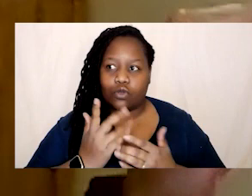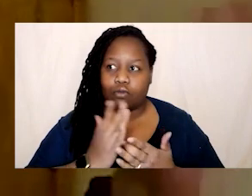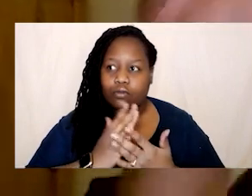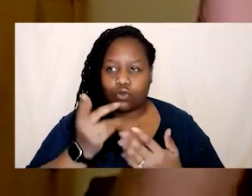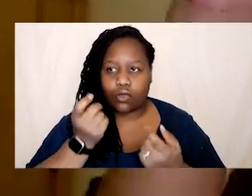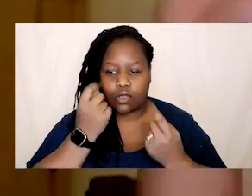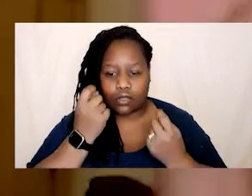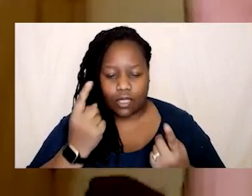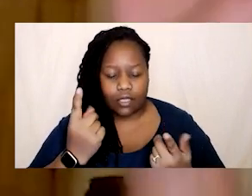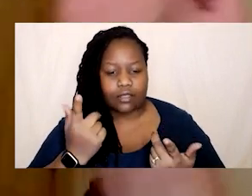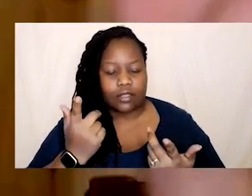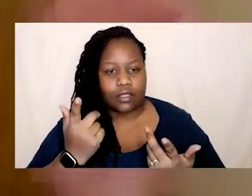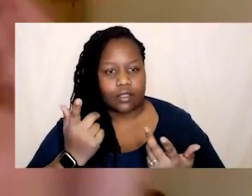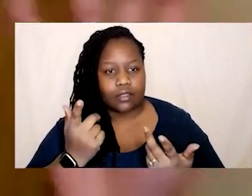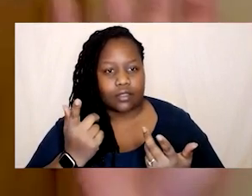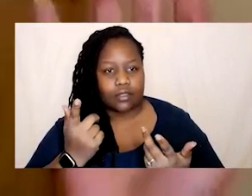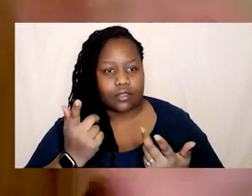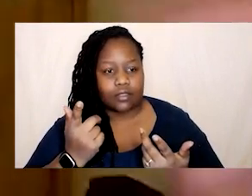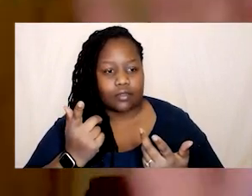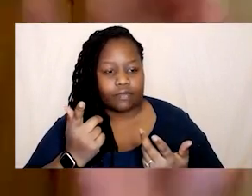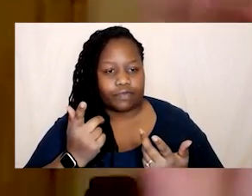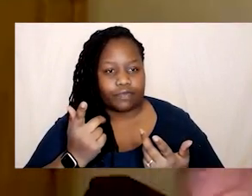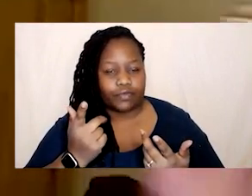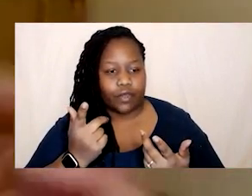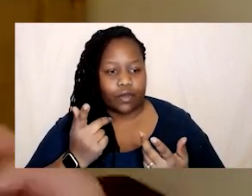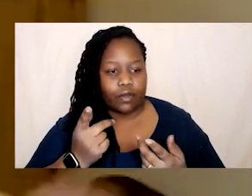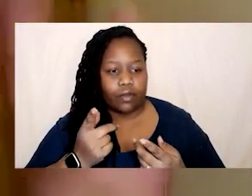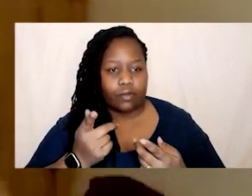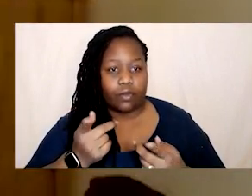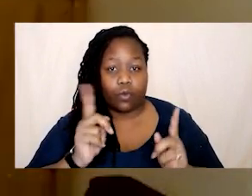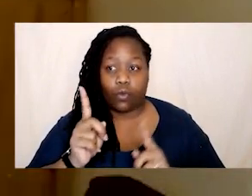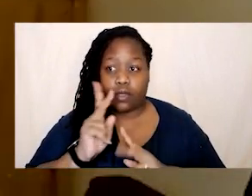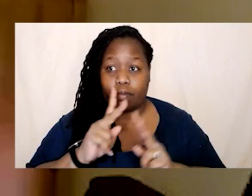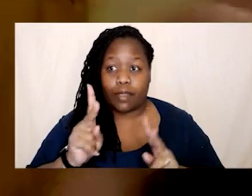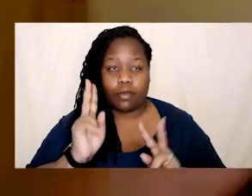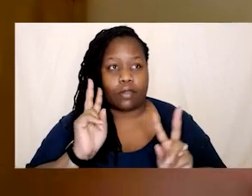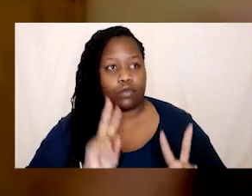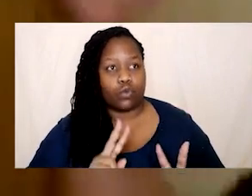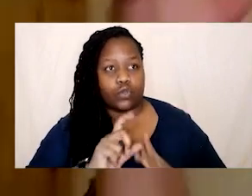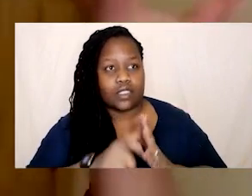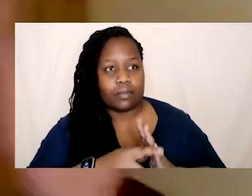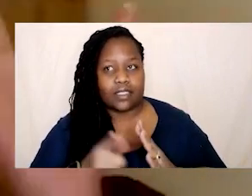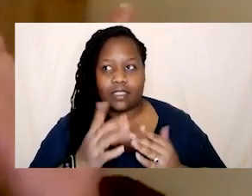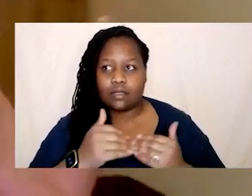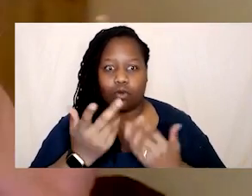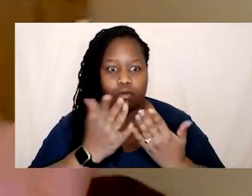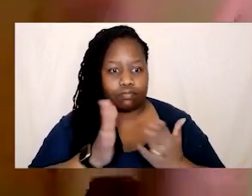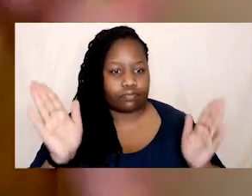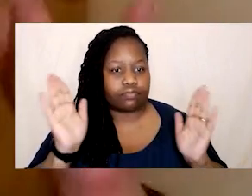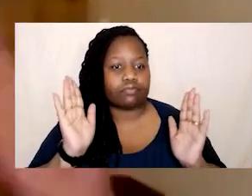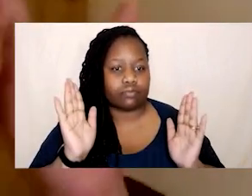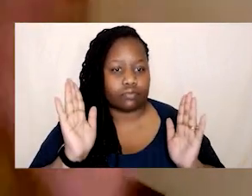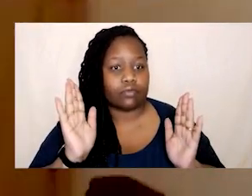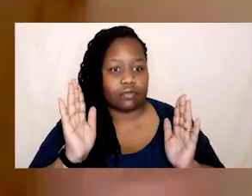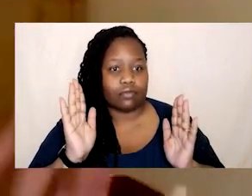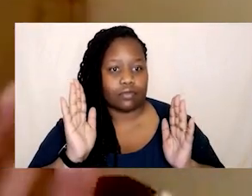that like i think what people deceive perceive as a disability like it's so much broader than that right it's